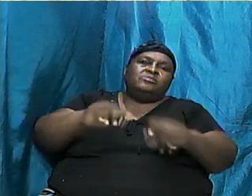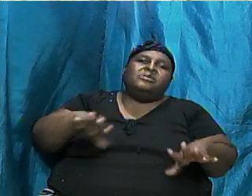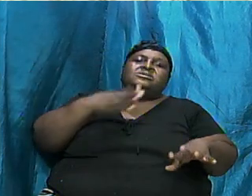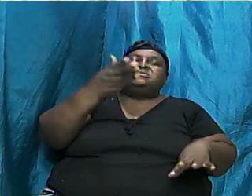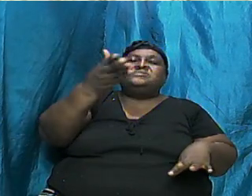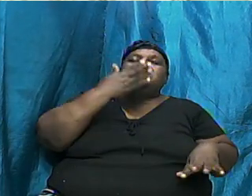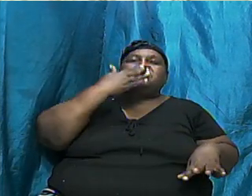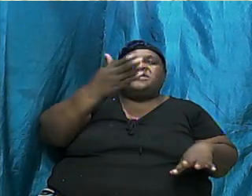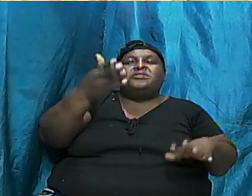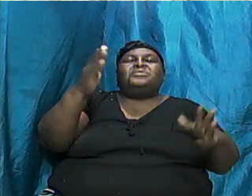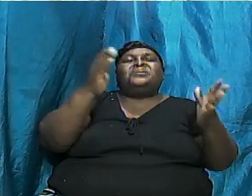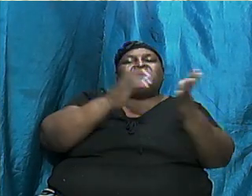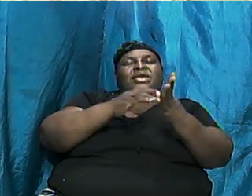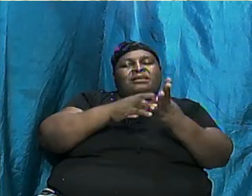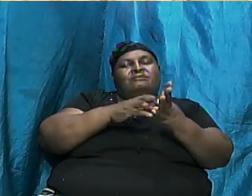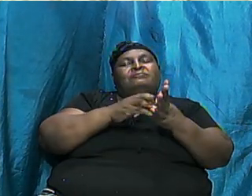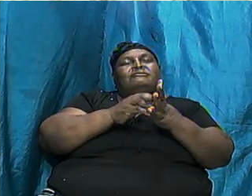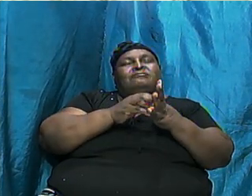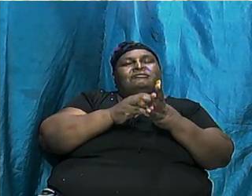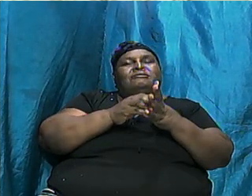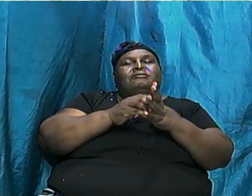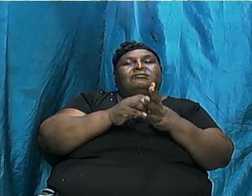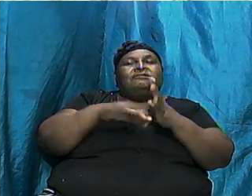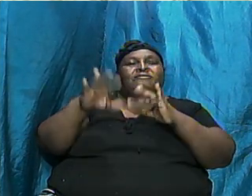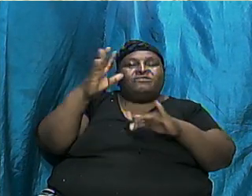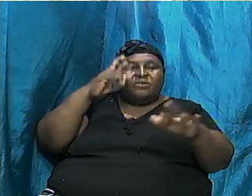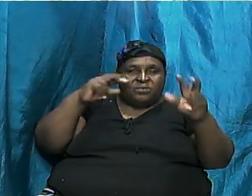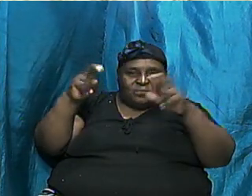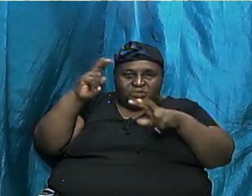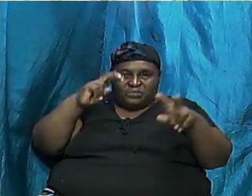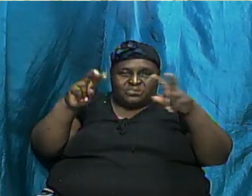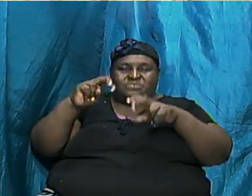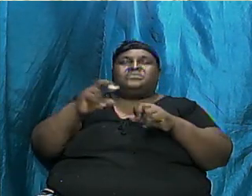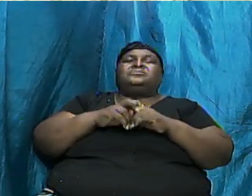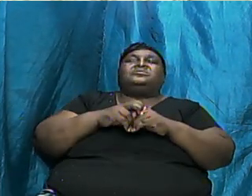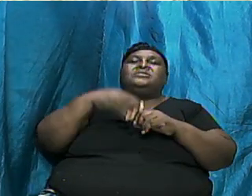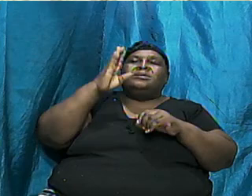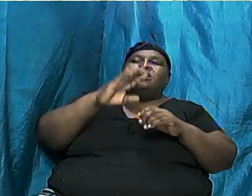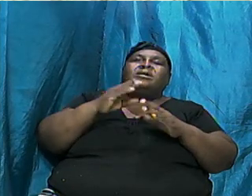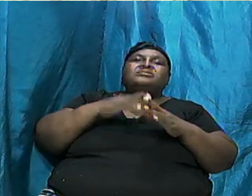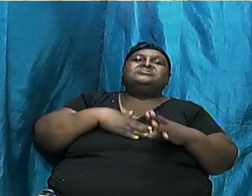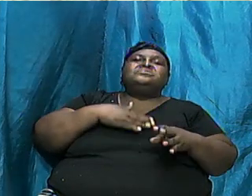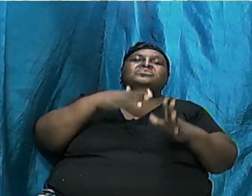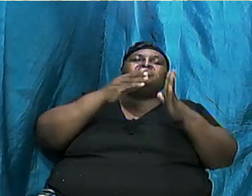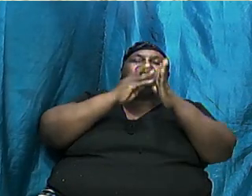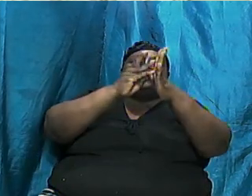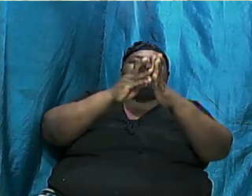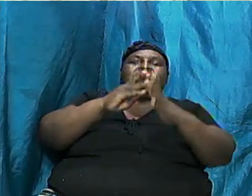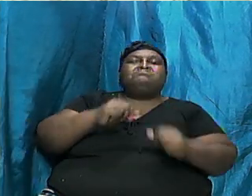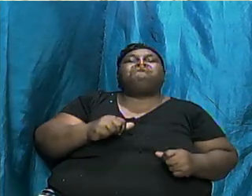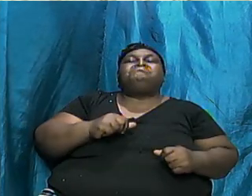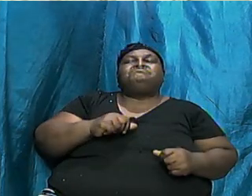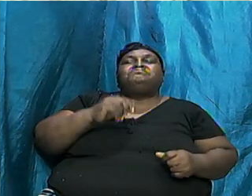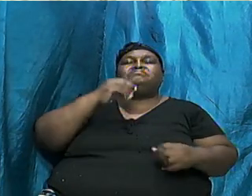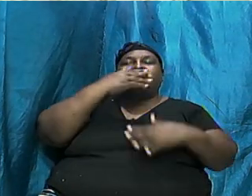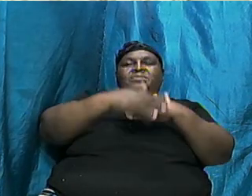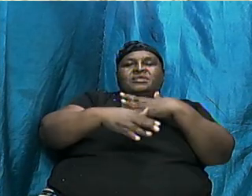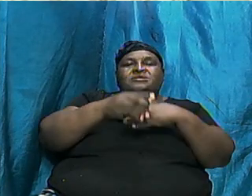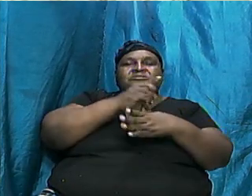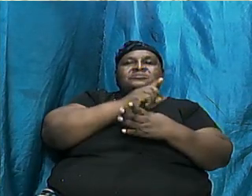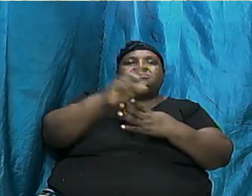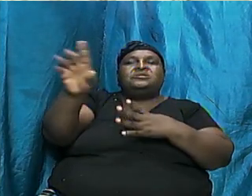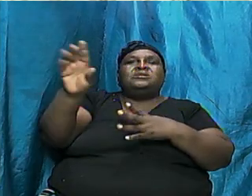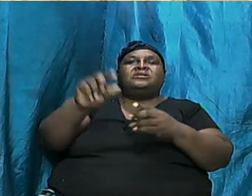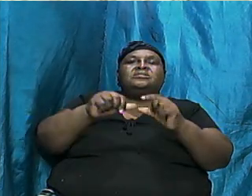Thank You Again For Tuning In And God Willing Next Week We Continue In His Great Name